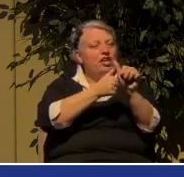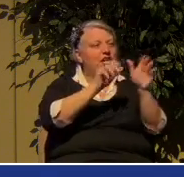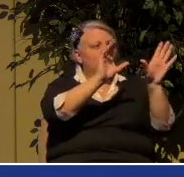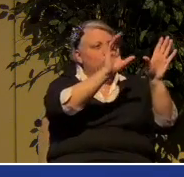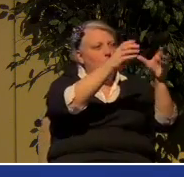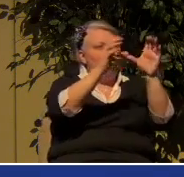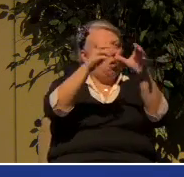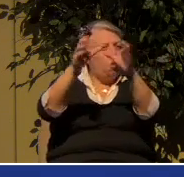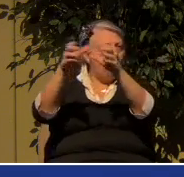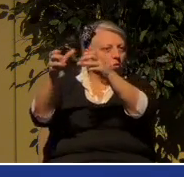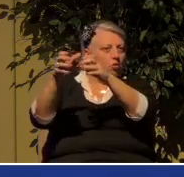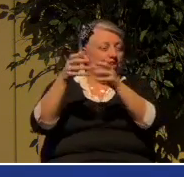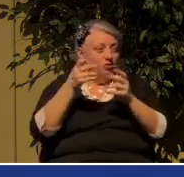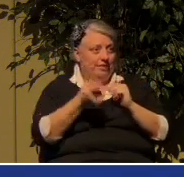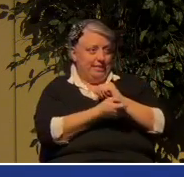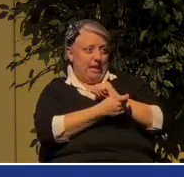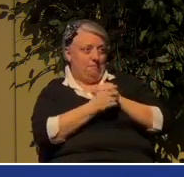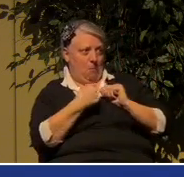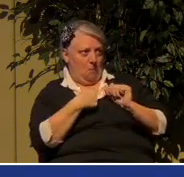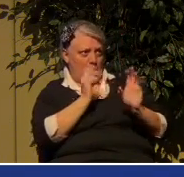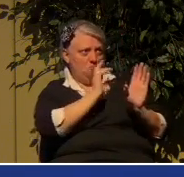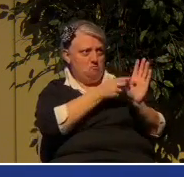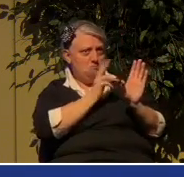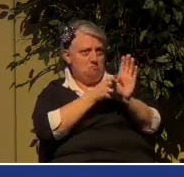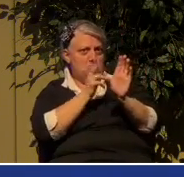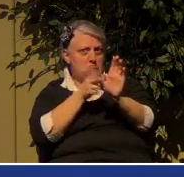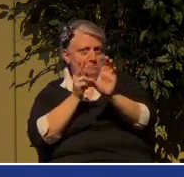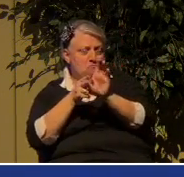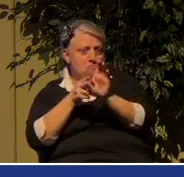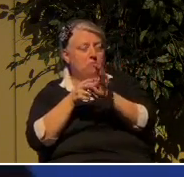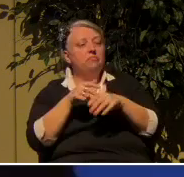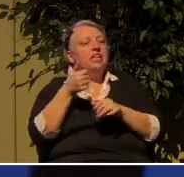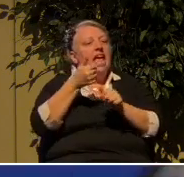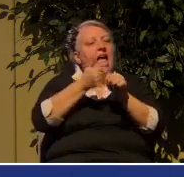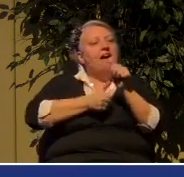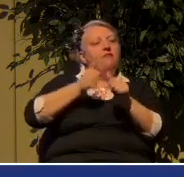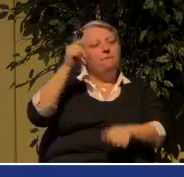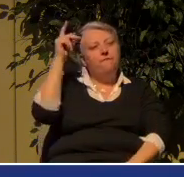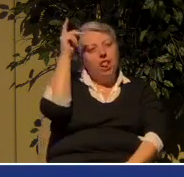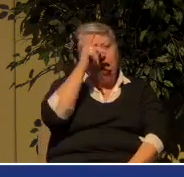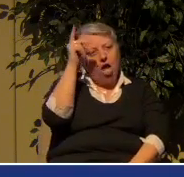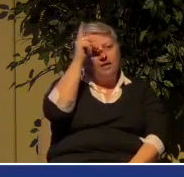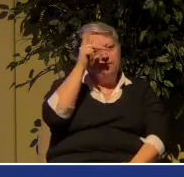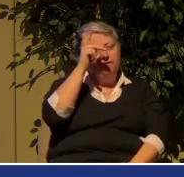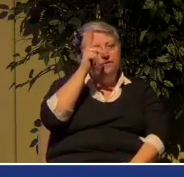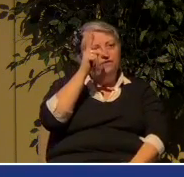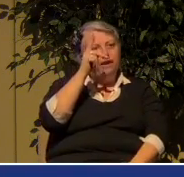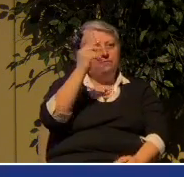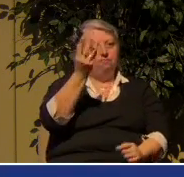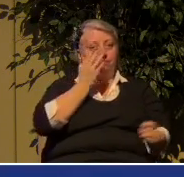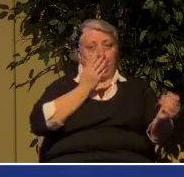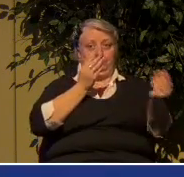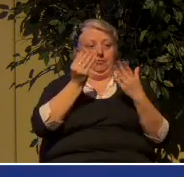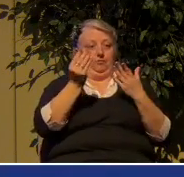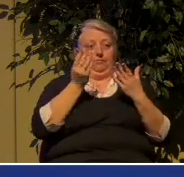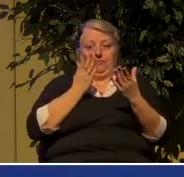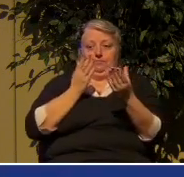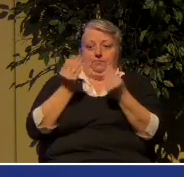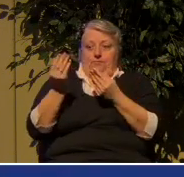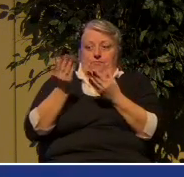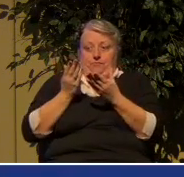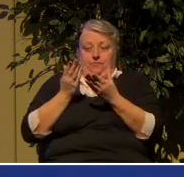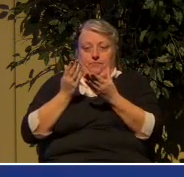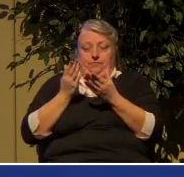and every philosophy that comes at you from all sides in the world. Hear me